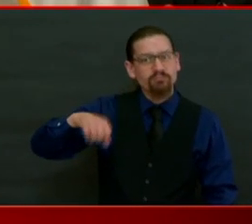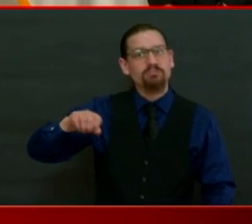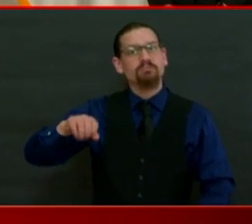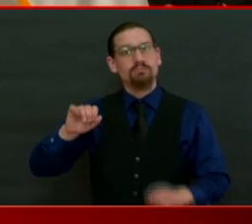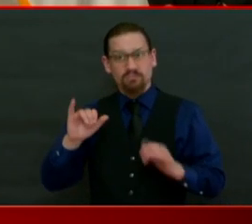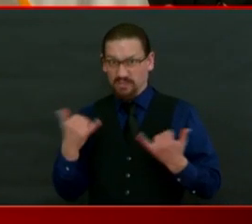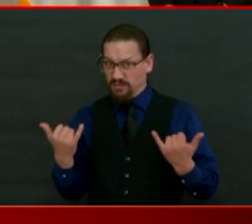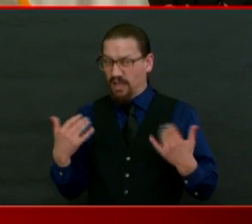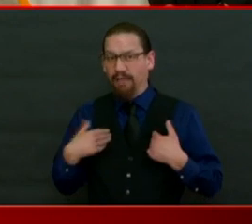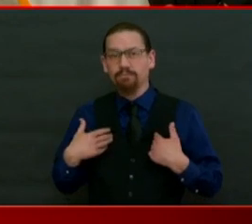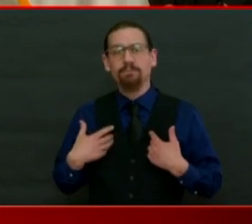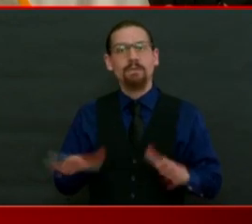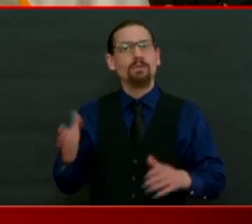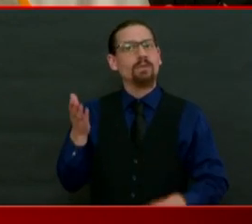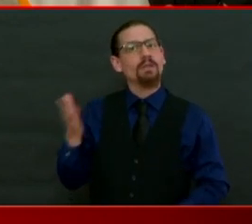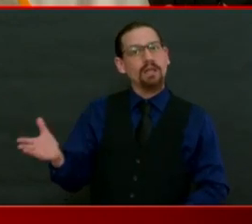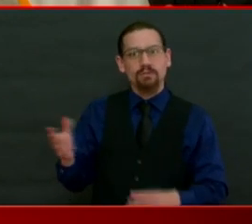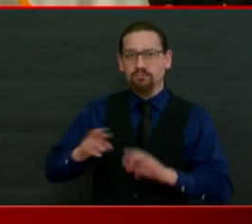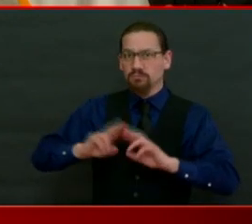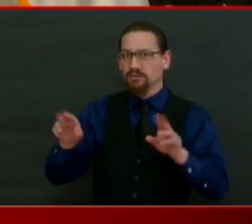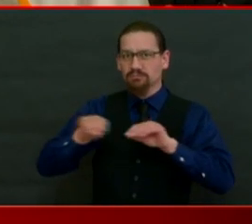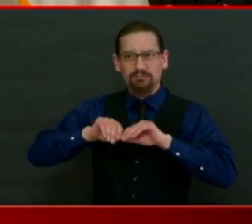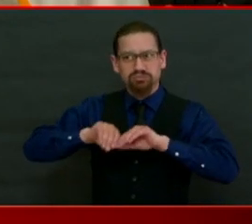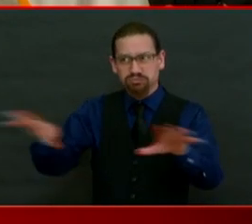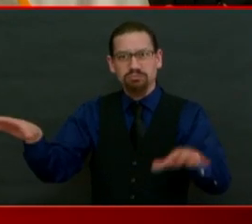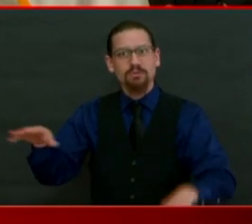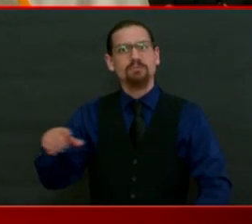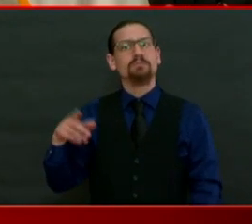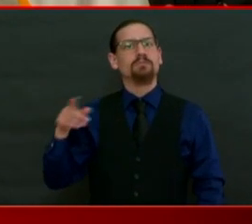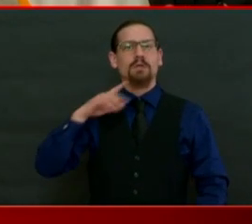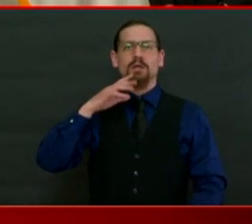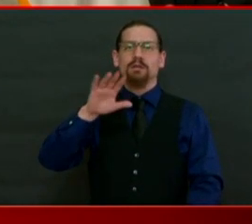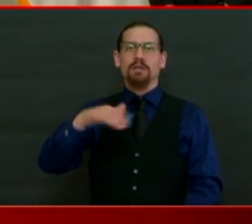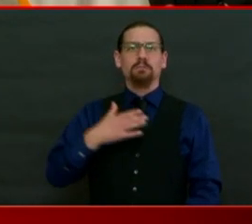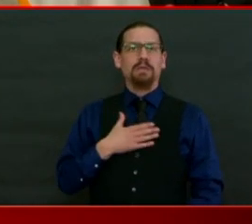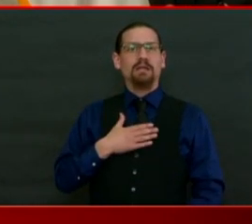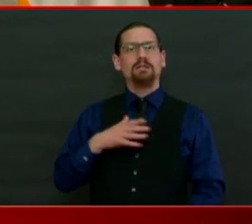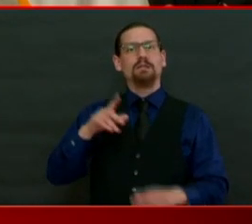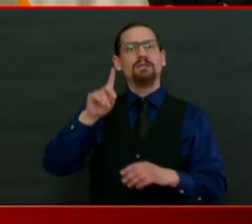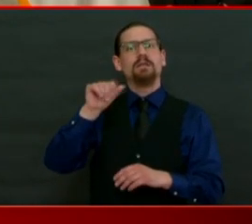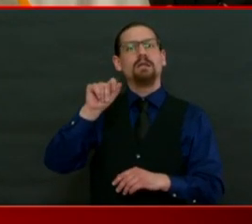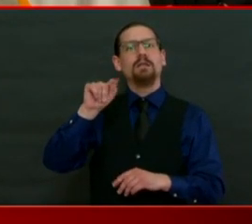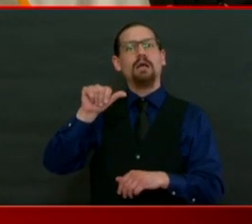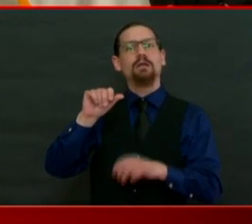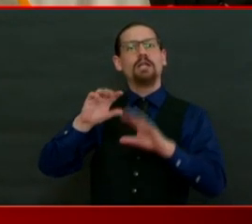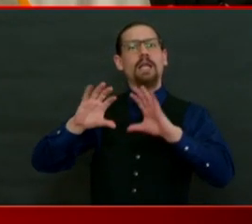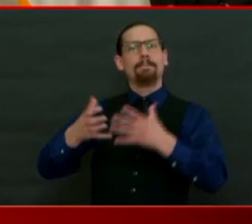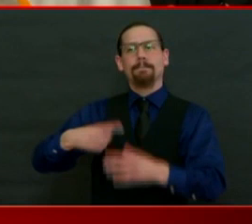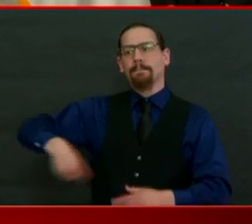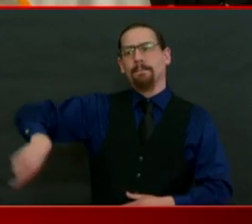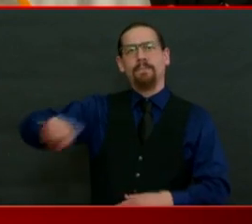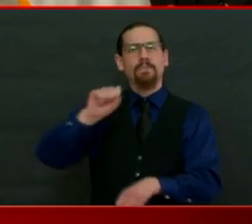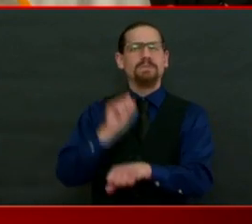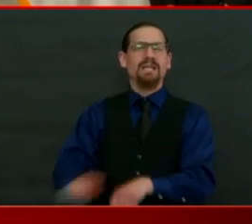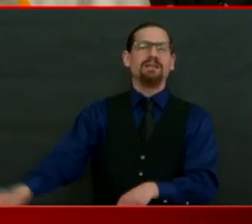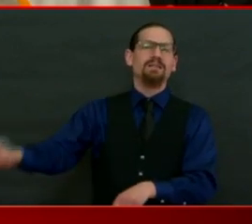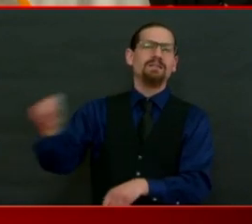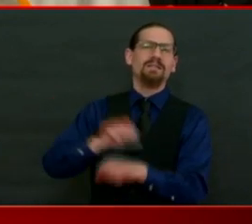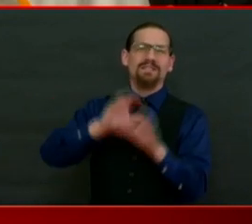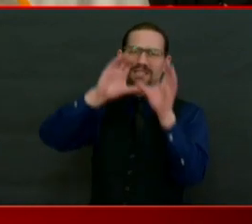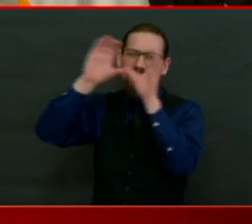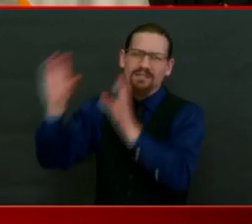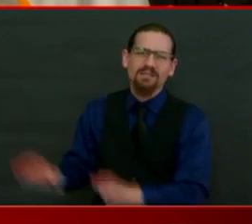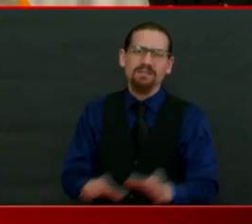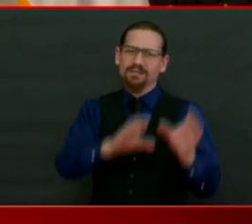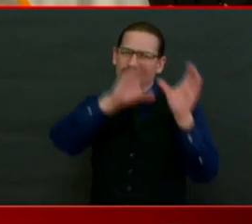of the data teams at RIDO and across the state that makes us probably one of the only states that